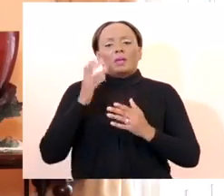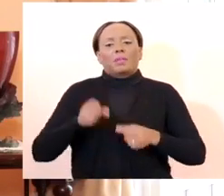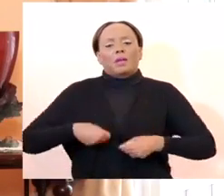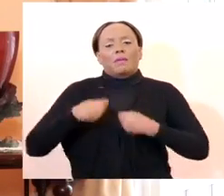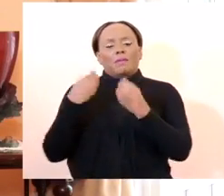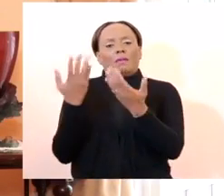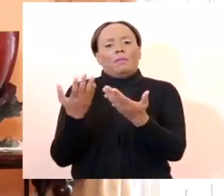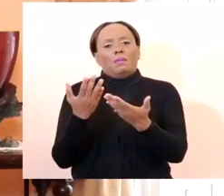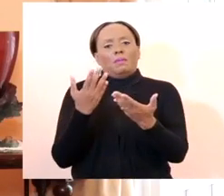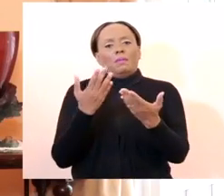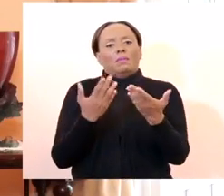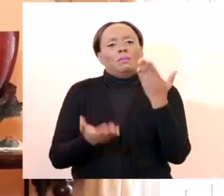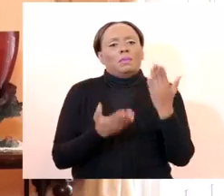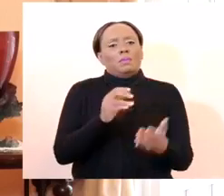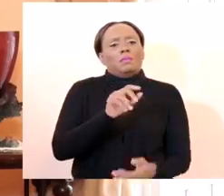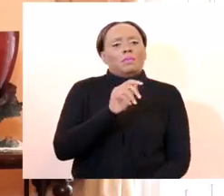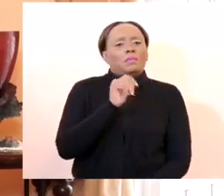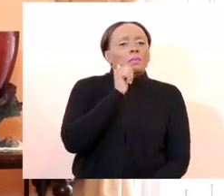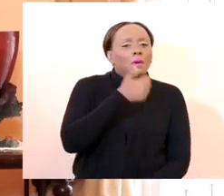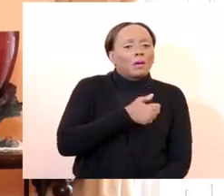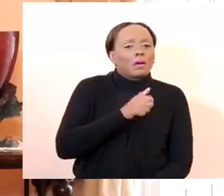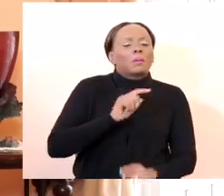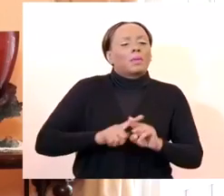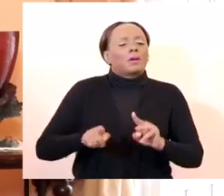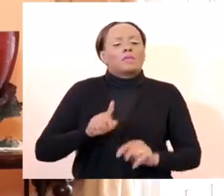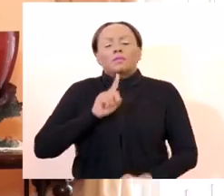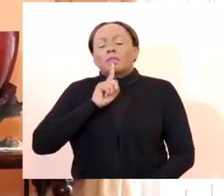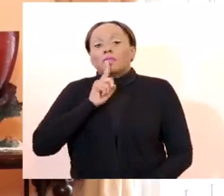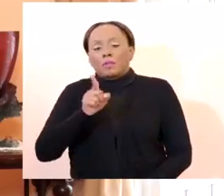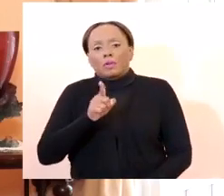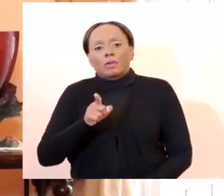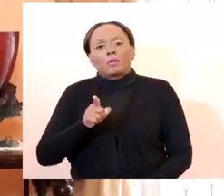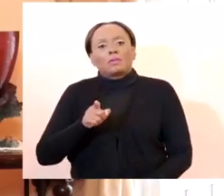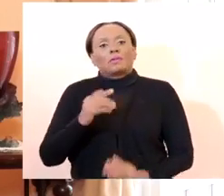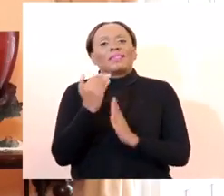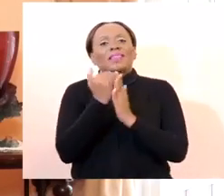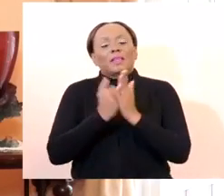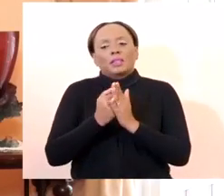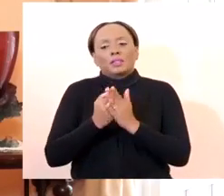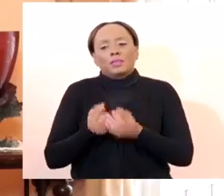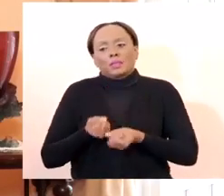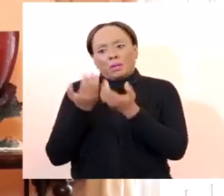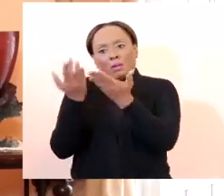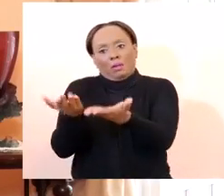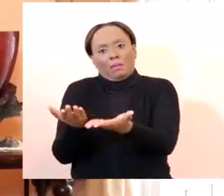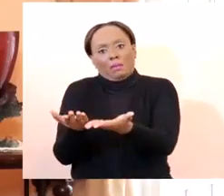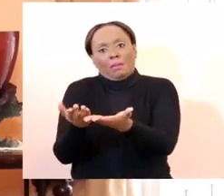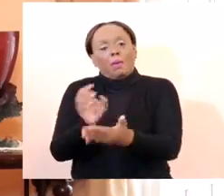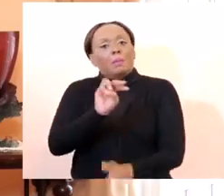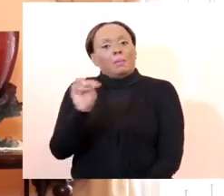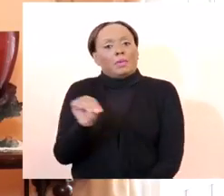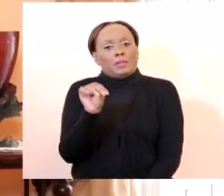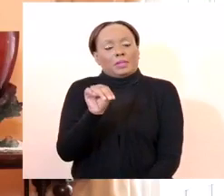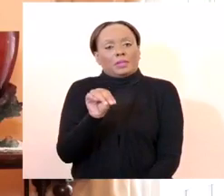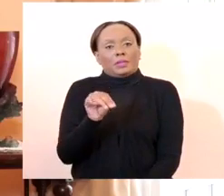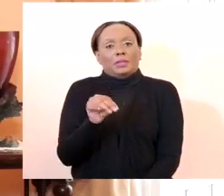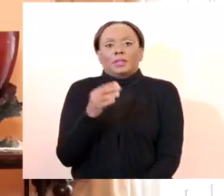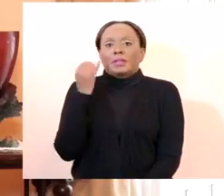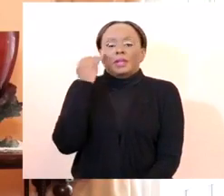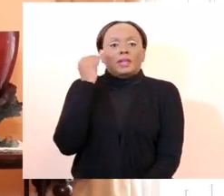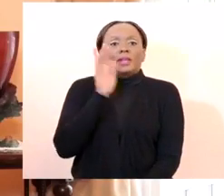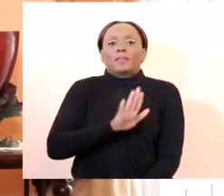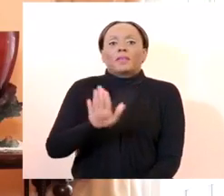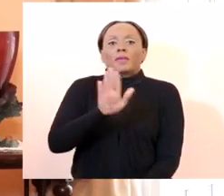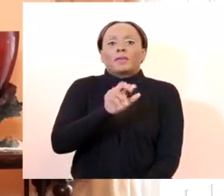than Monday so that people will know which mini-marts will be allowed to open. If your mini-mart is not on that